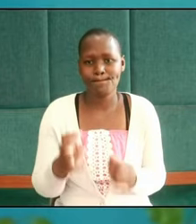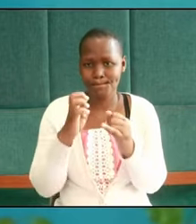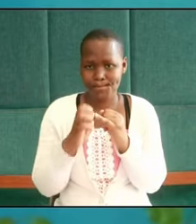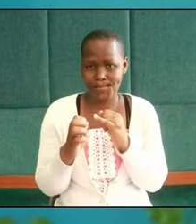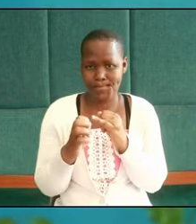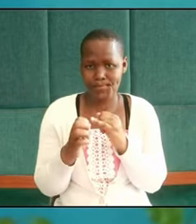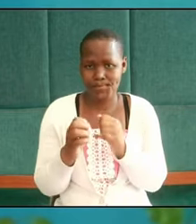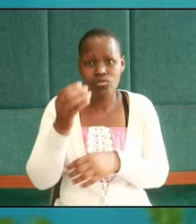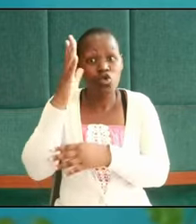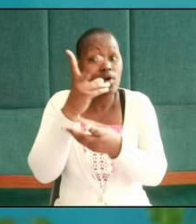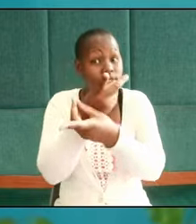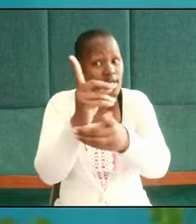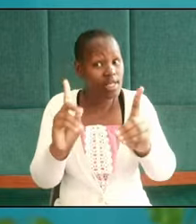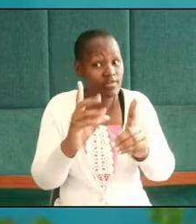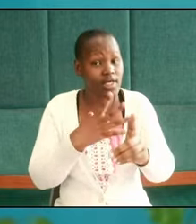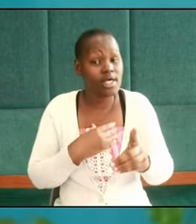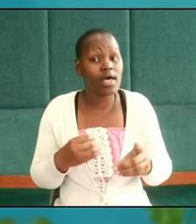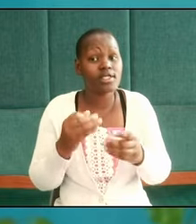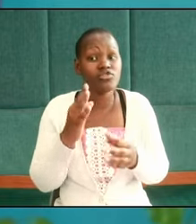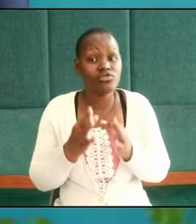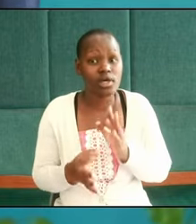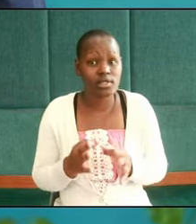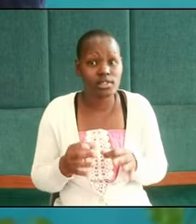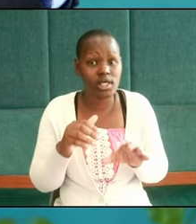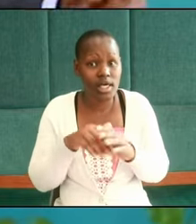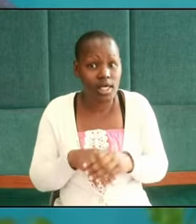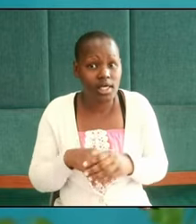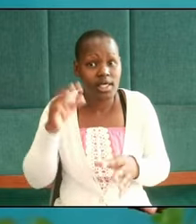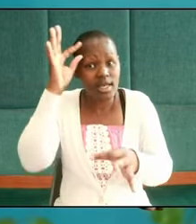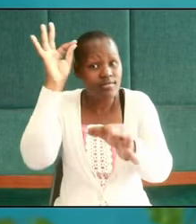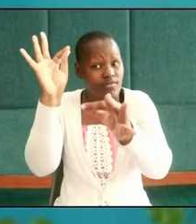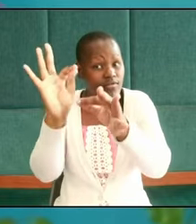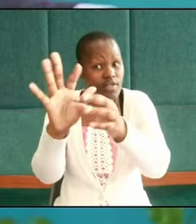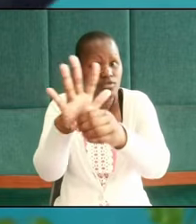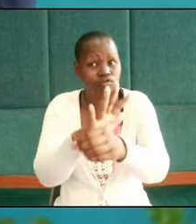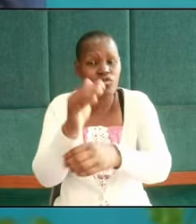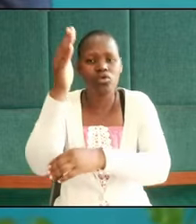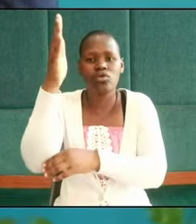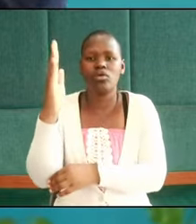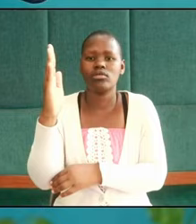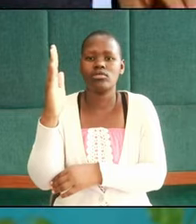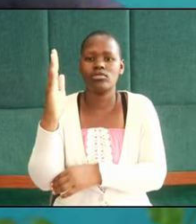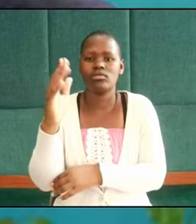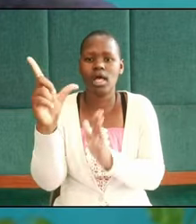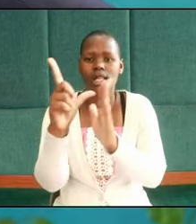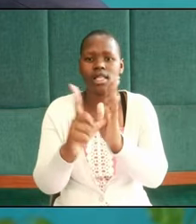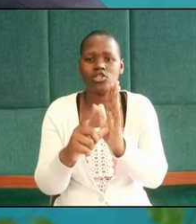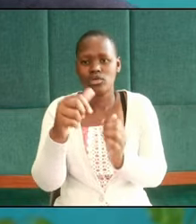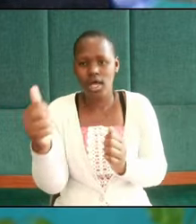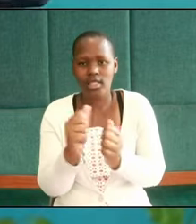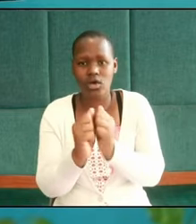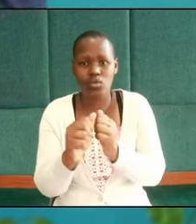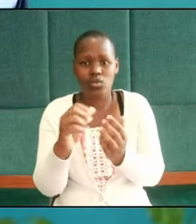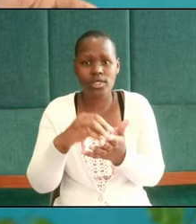God delivers and judges he is a faithful God another lesson that we learn